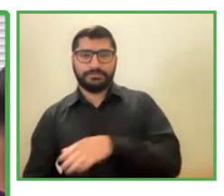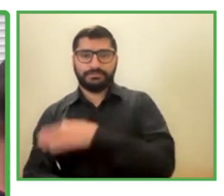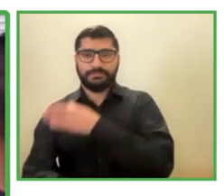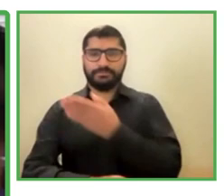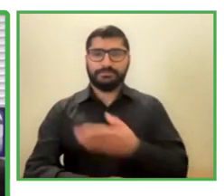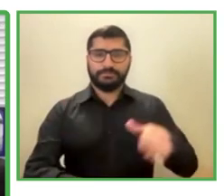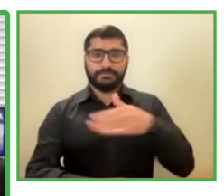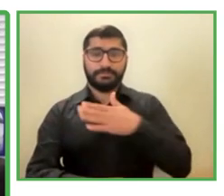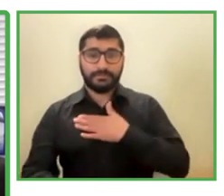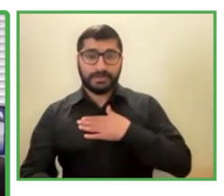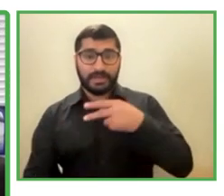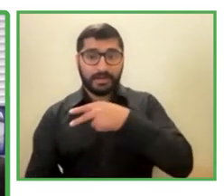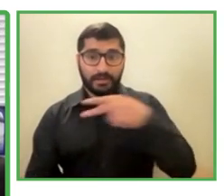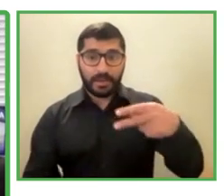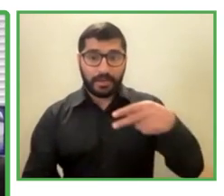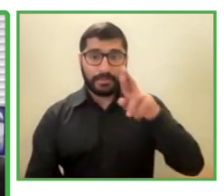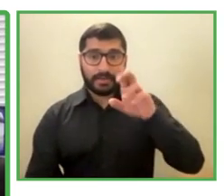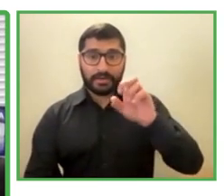My name is Gerardo.